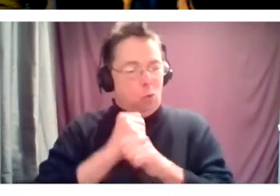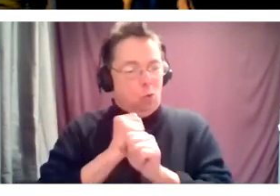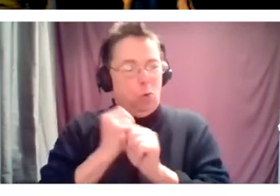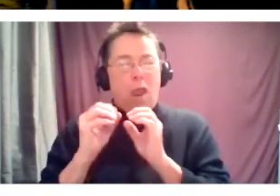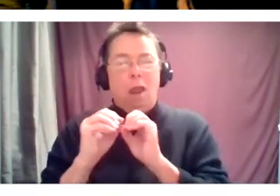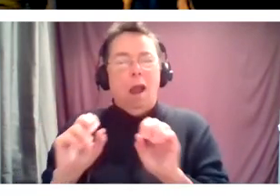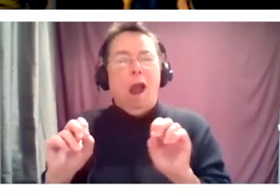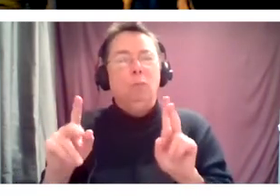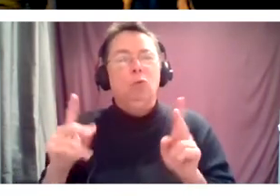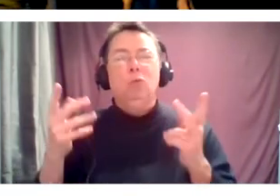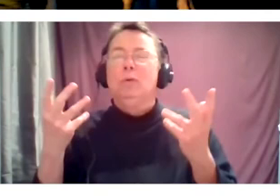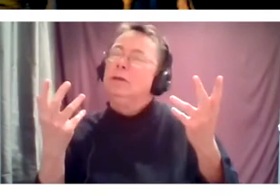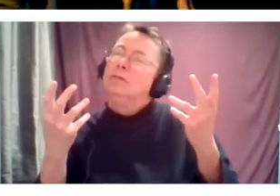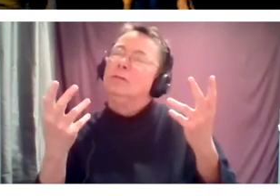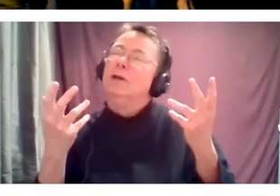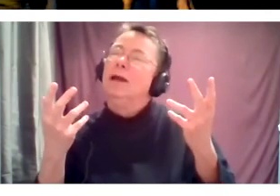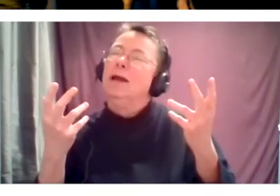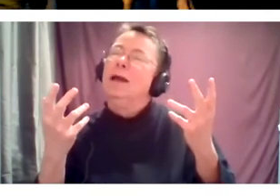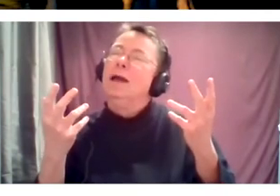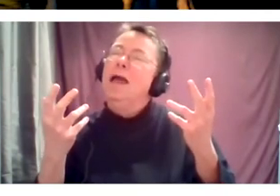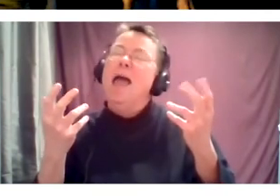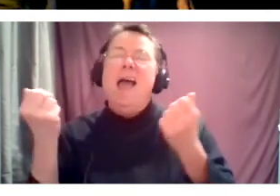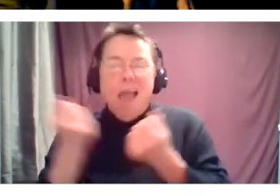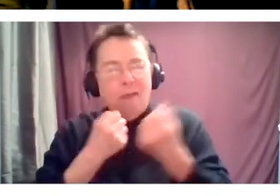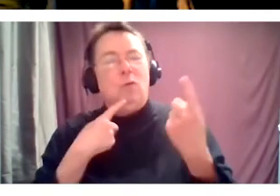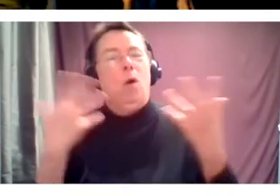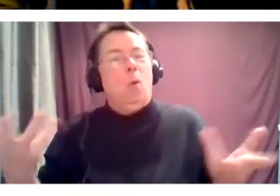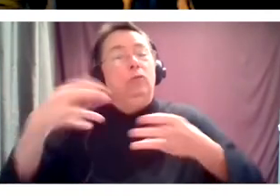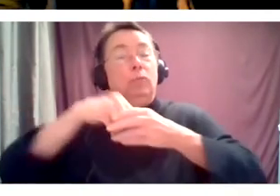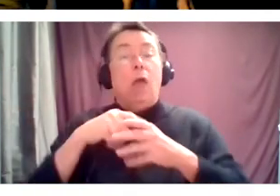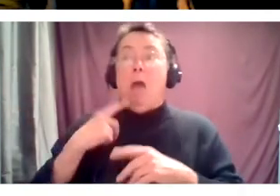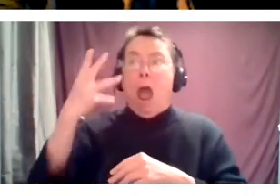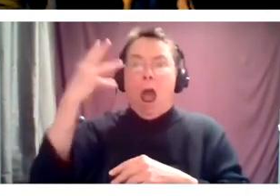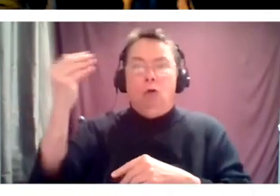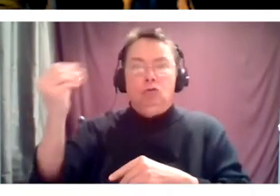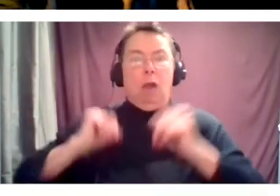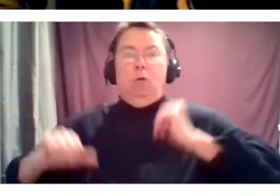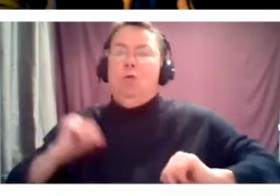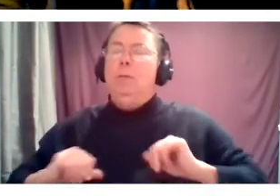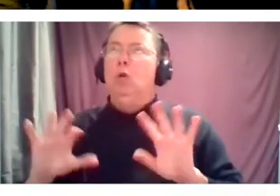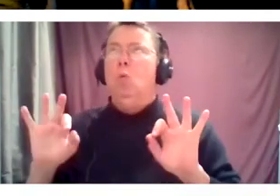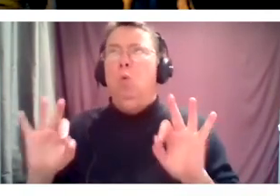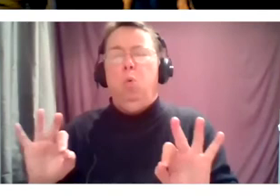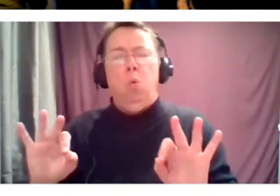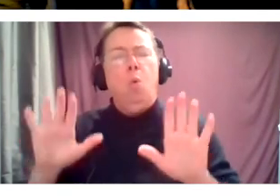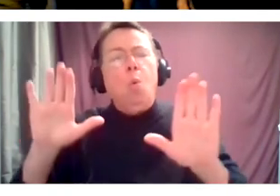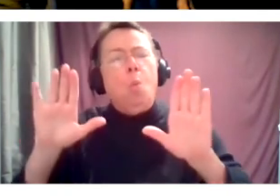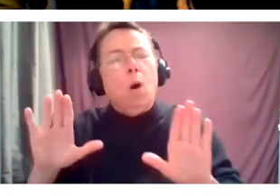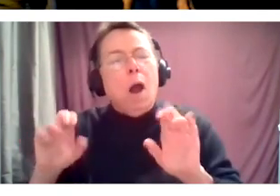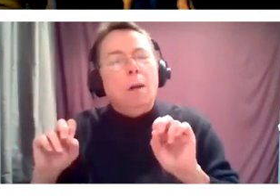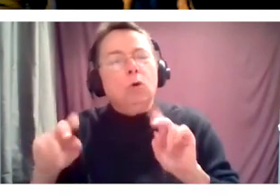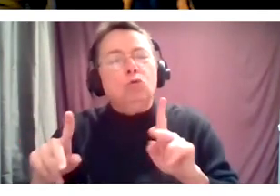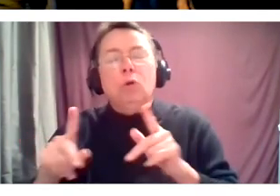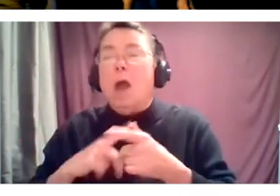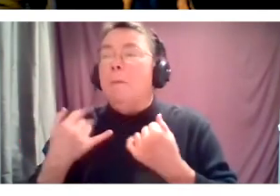everyone wants to join in on. And I think the outdoor performance thing is a huge opportunity where people can just walk by and join